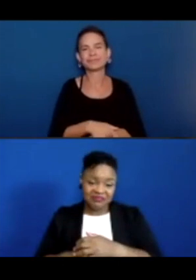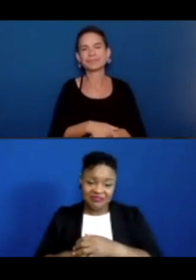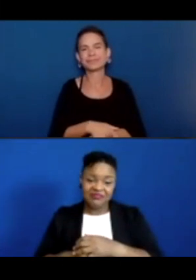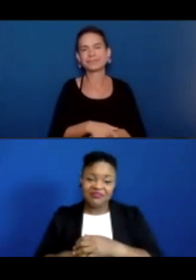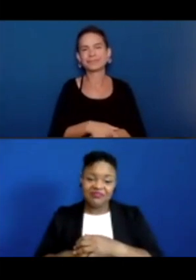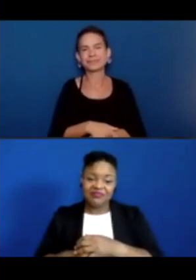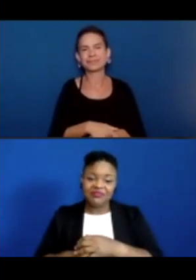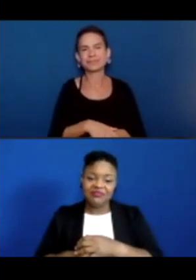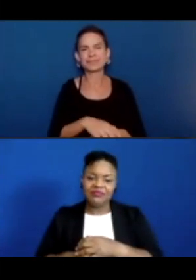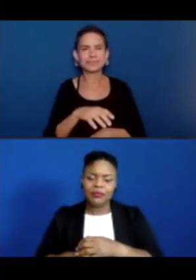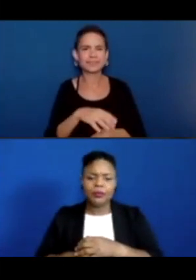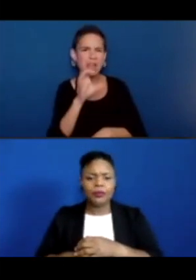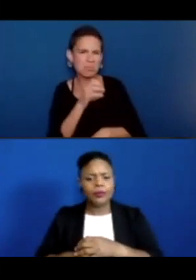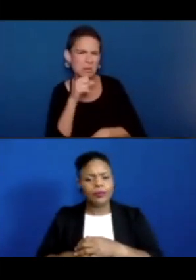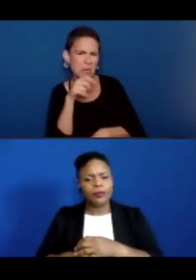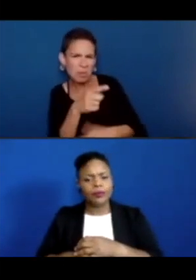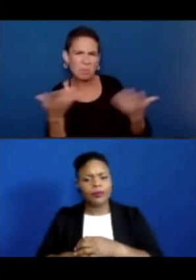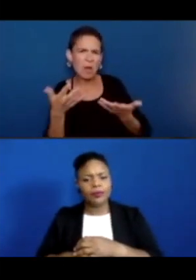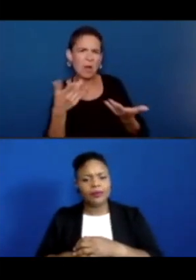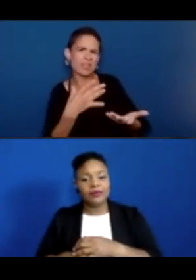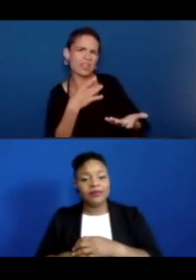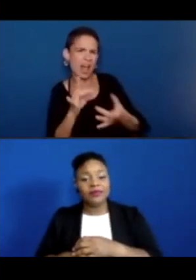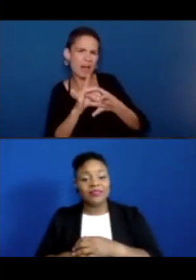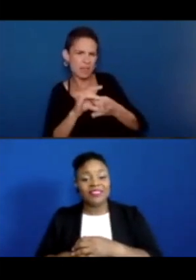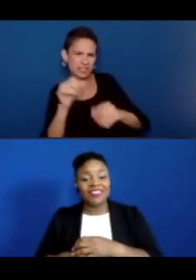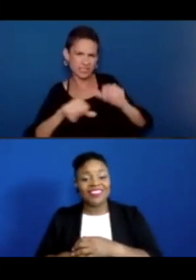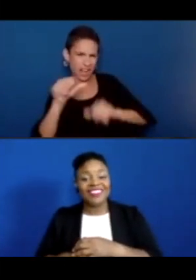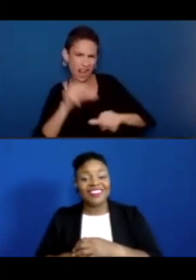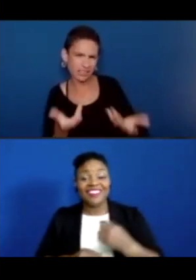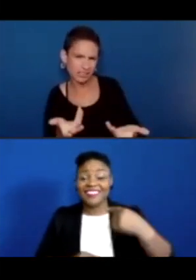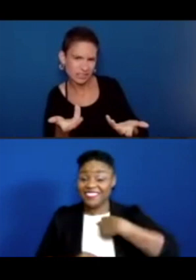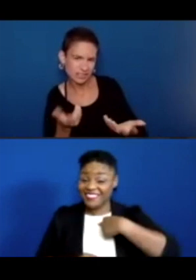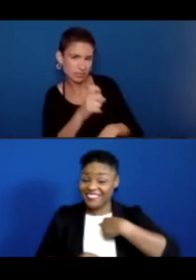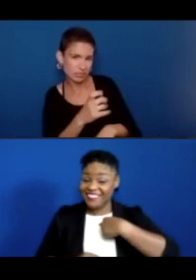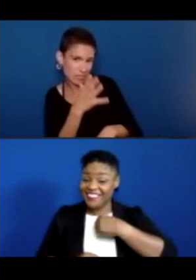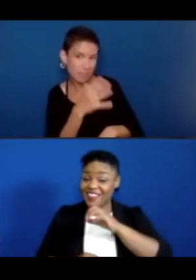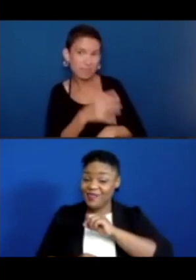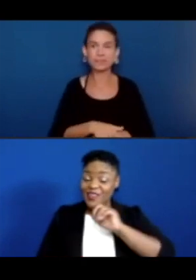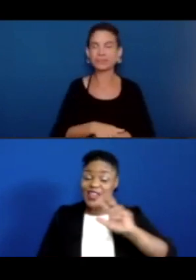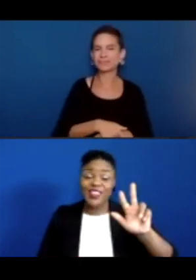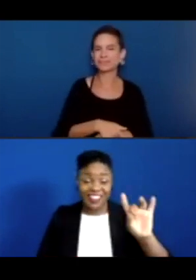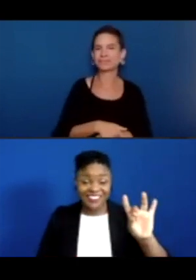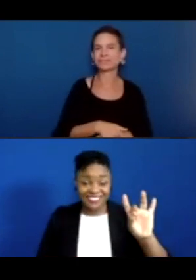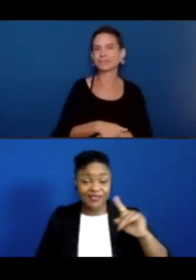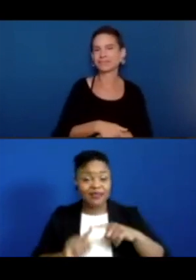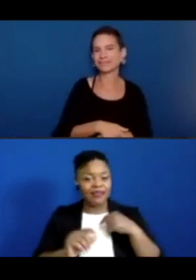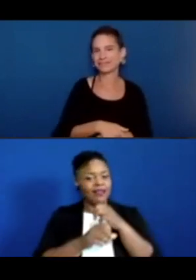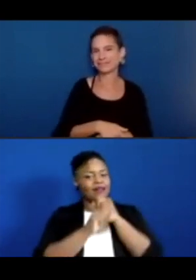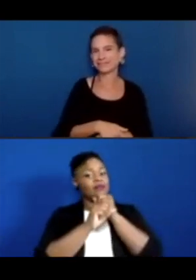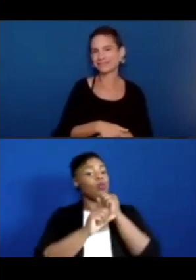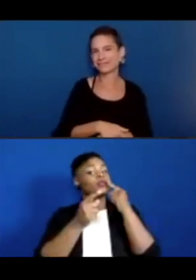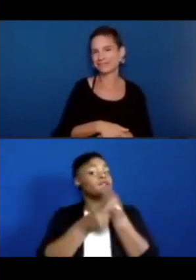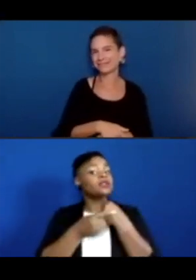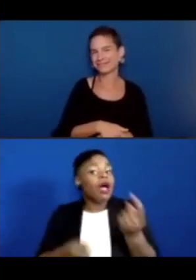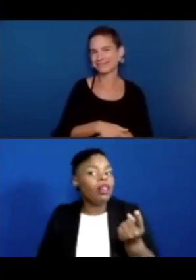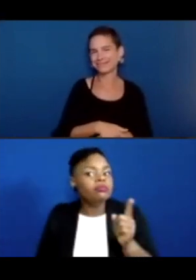But don't tell anybody because I usually say I'm 28. But I have to say my age or else Benjamin will call me out. Sit down. Sit